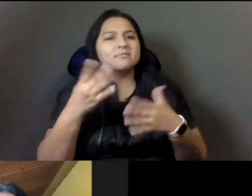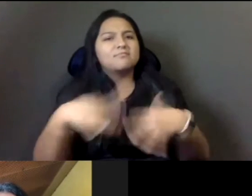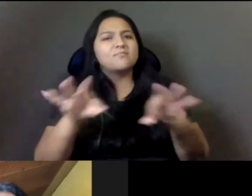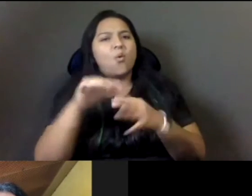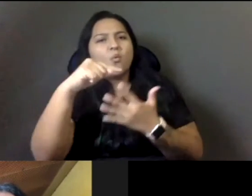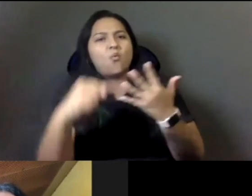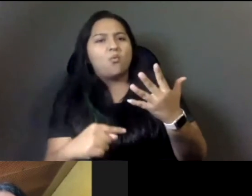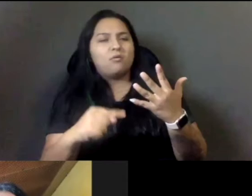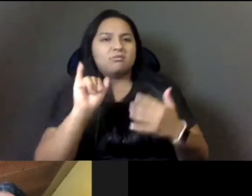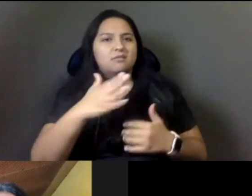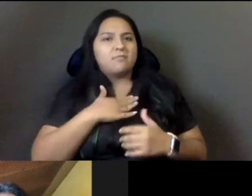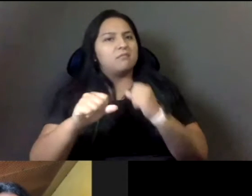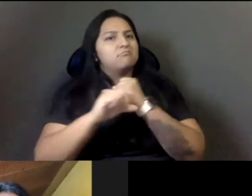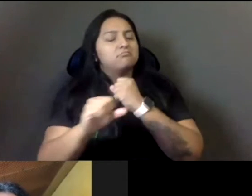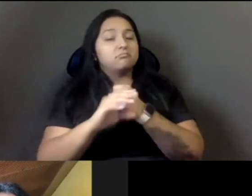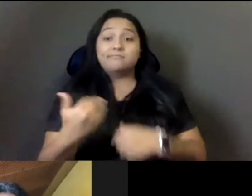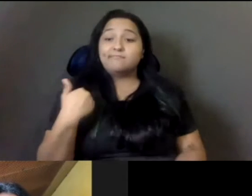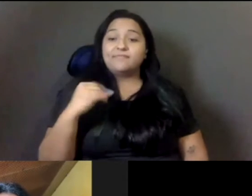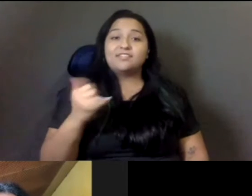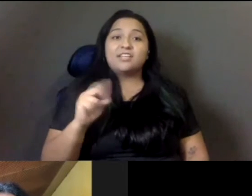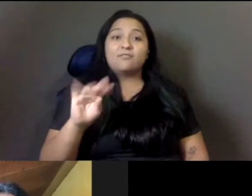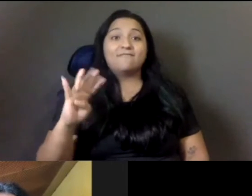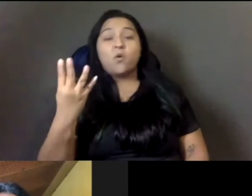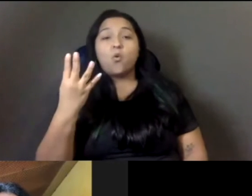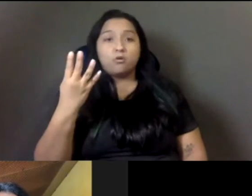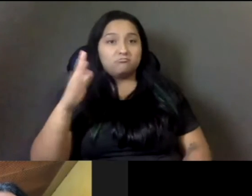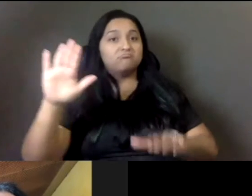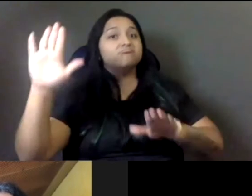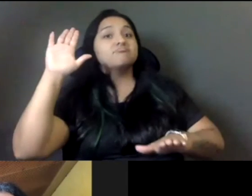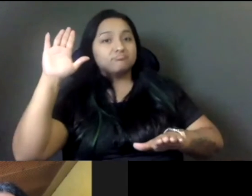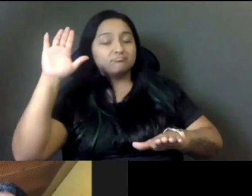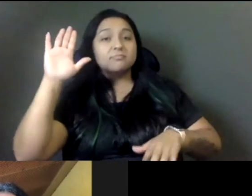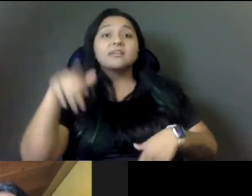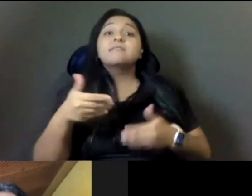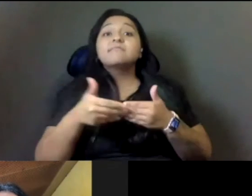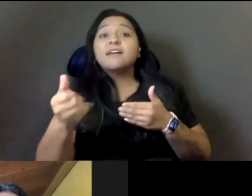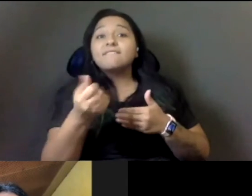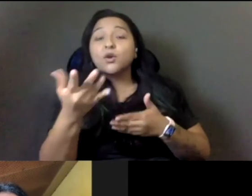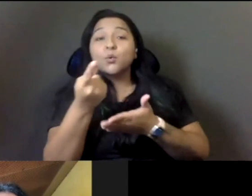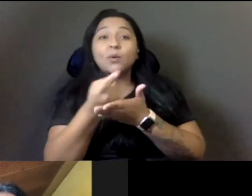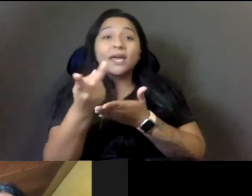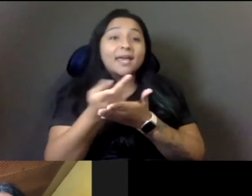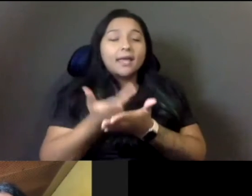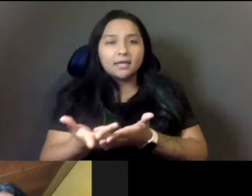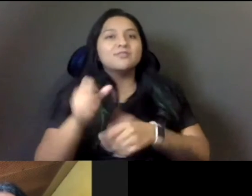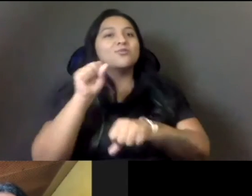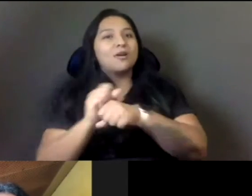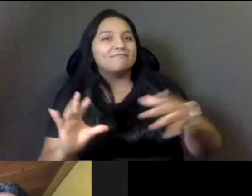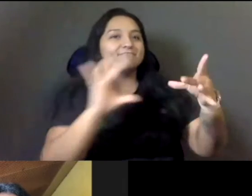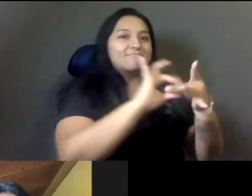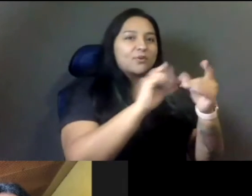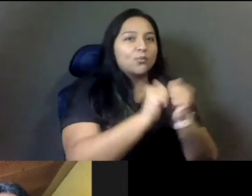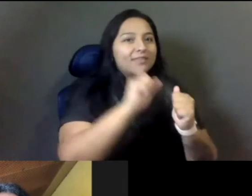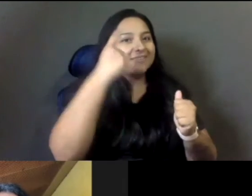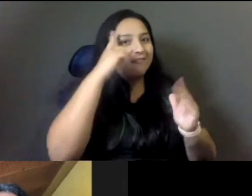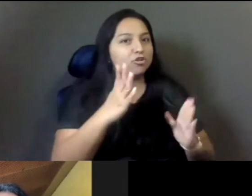I got sworn in and within the first couple of weeks, I had already been working for the, with the governor's office to put pressure on them, to make sure that we had more